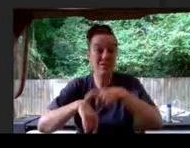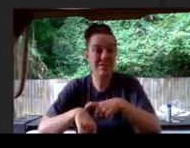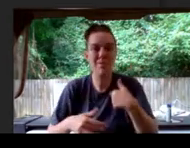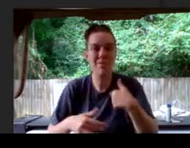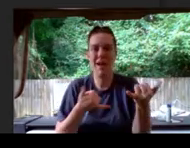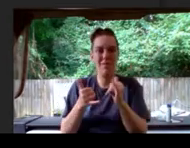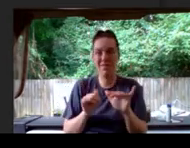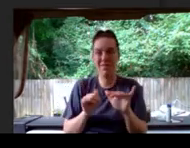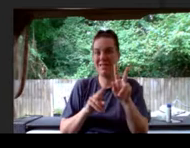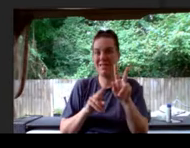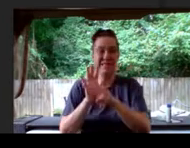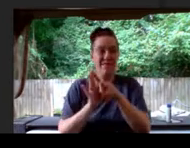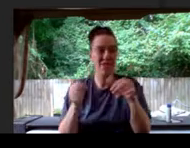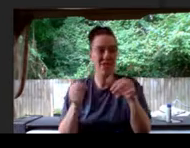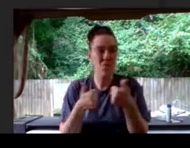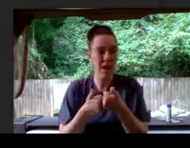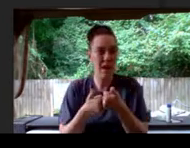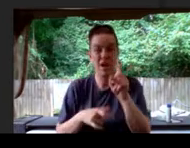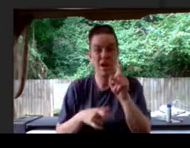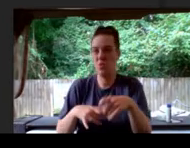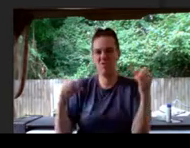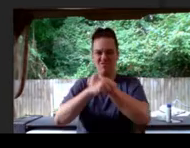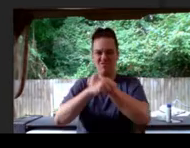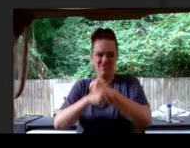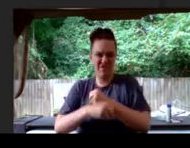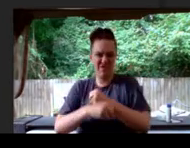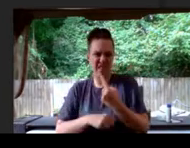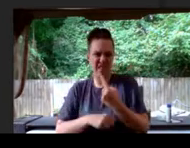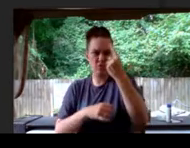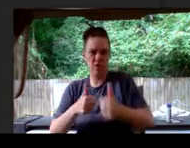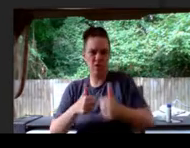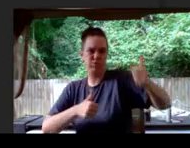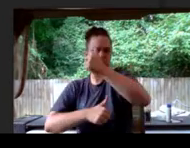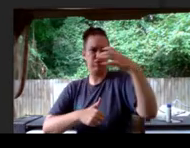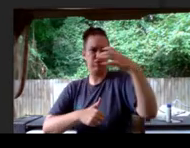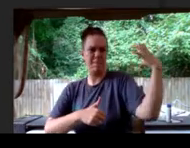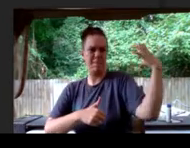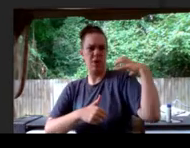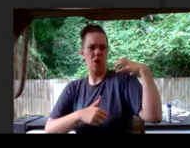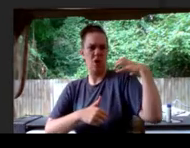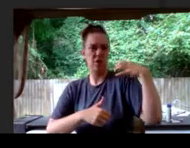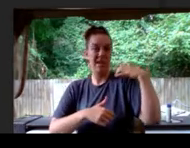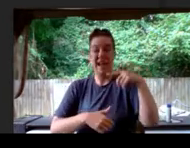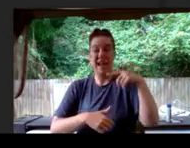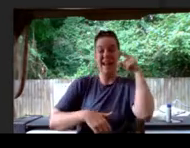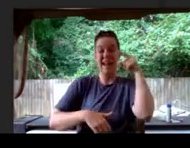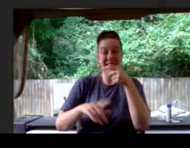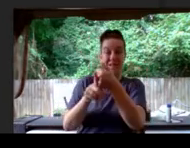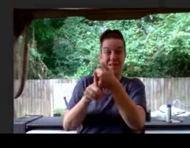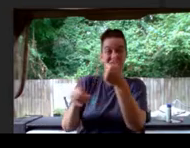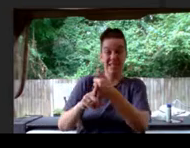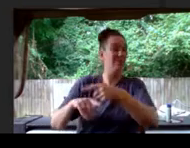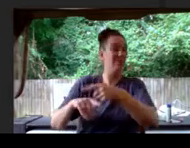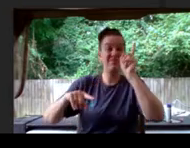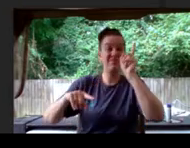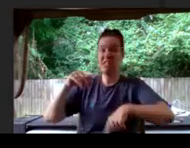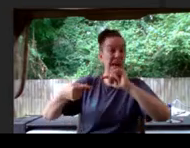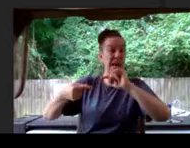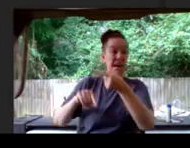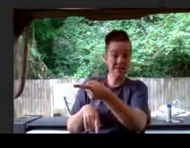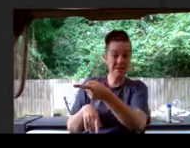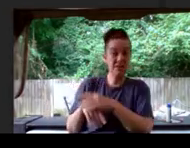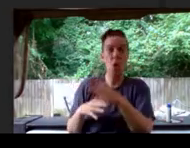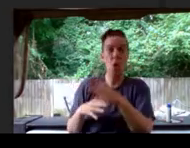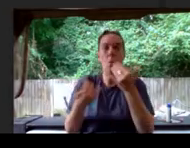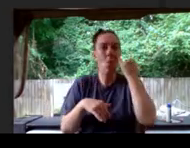and you had to fight this one boss, and he was invincible. What if Principal Barkin